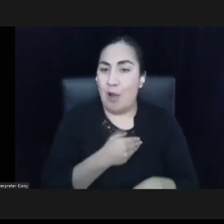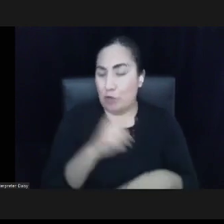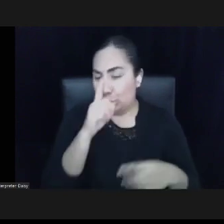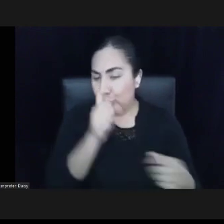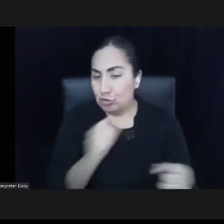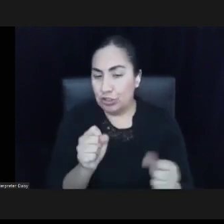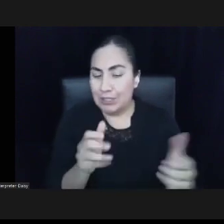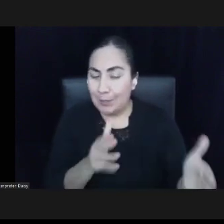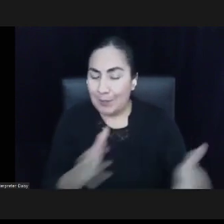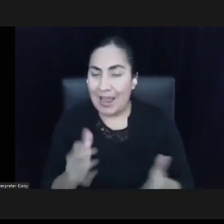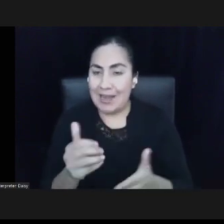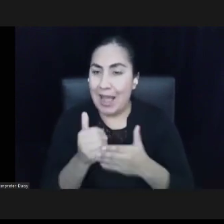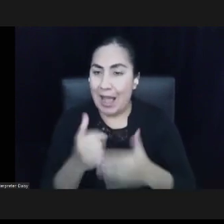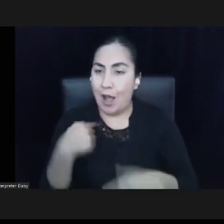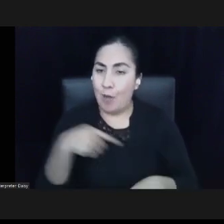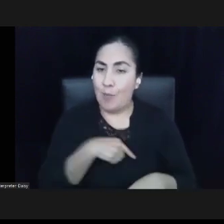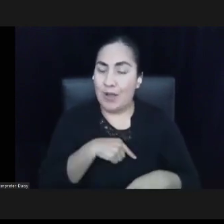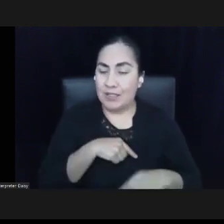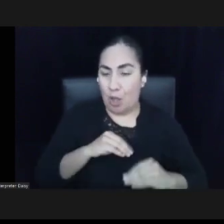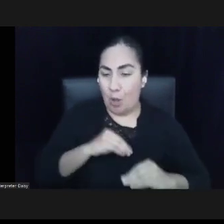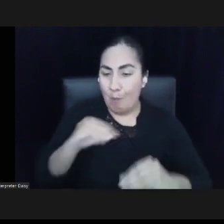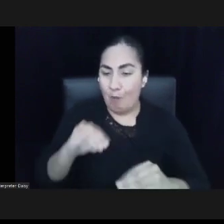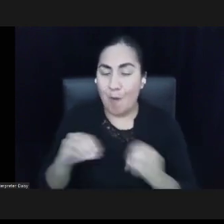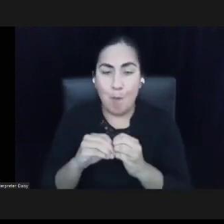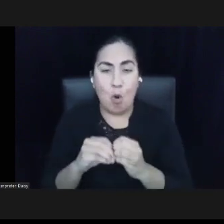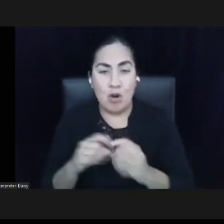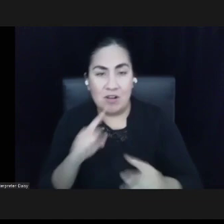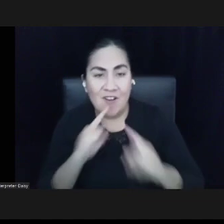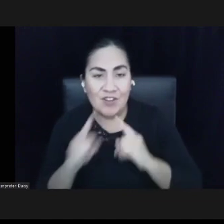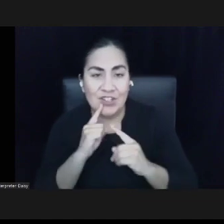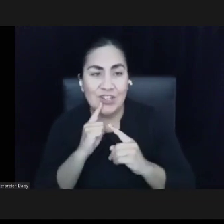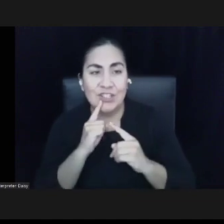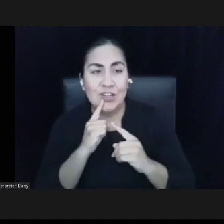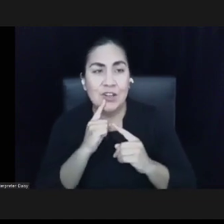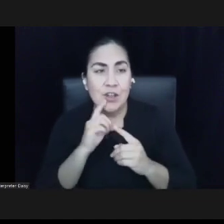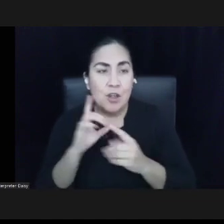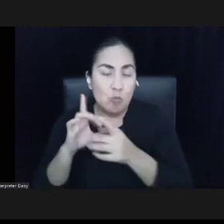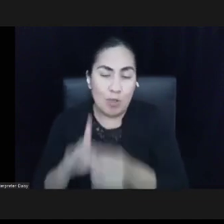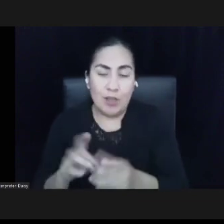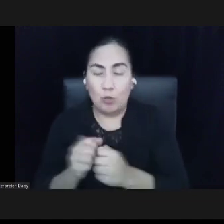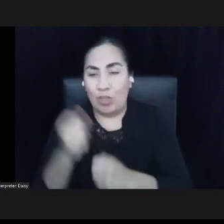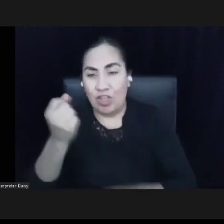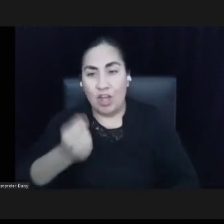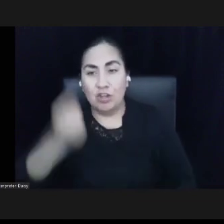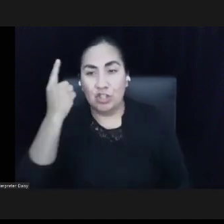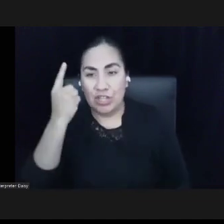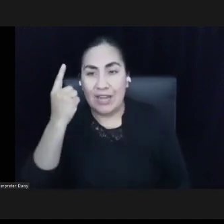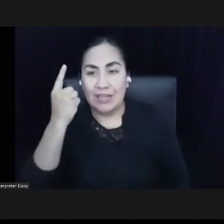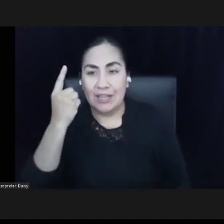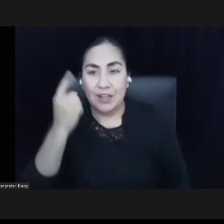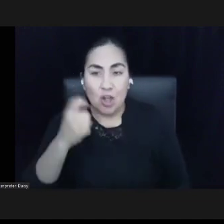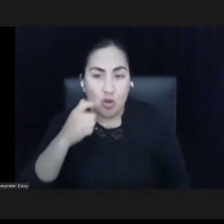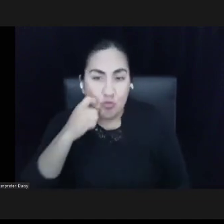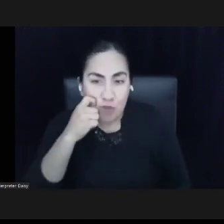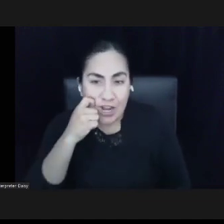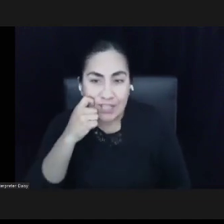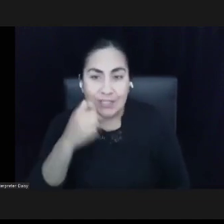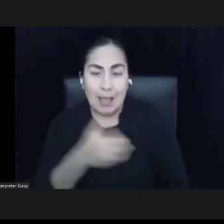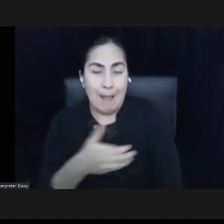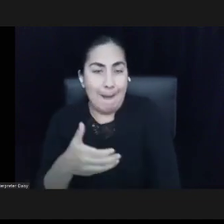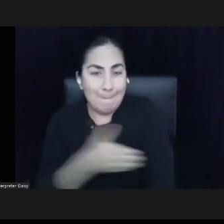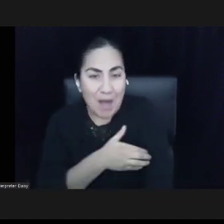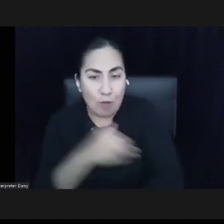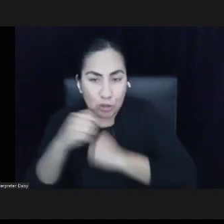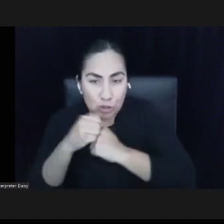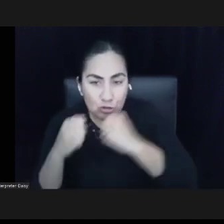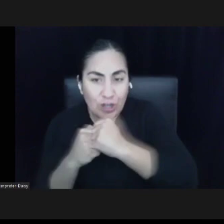into the conversation around understanding race and power structures, etc. So